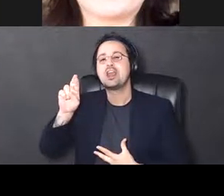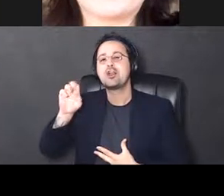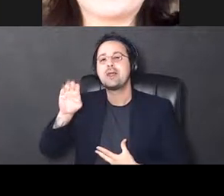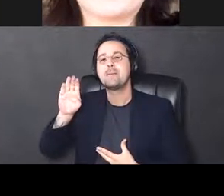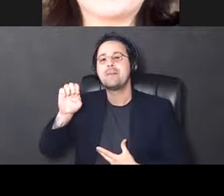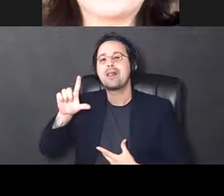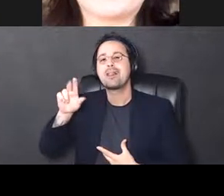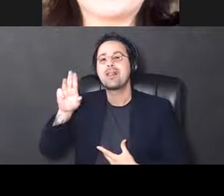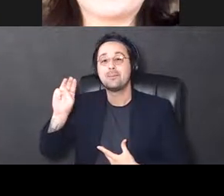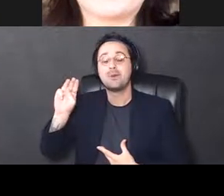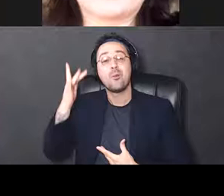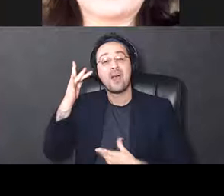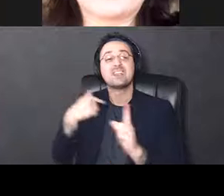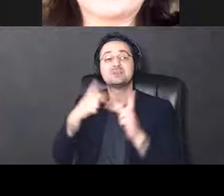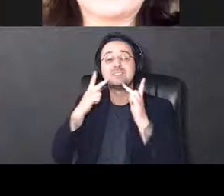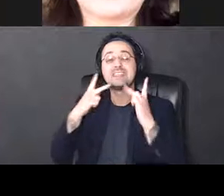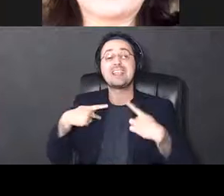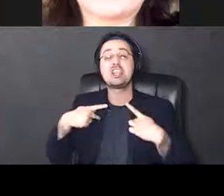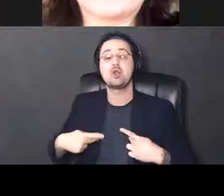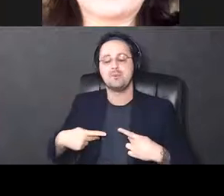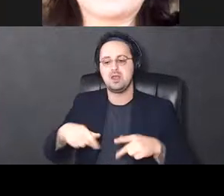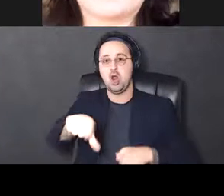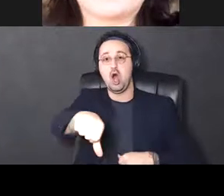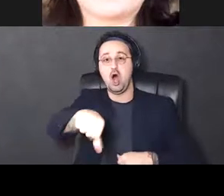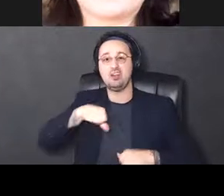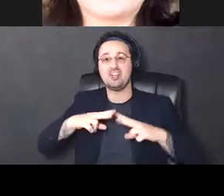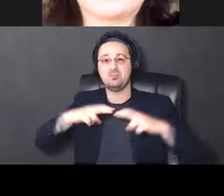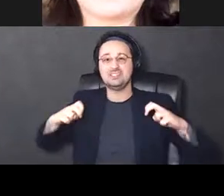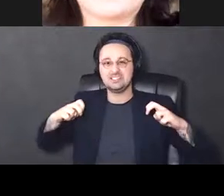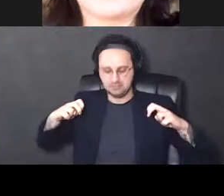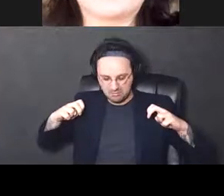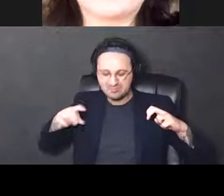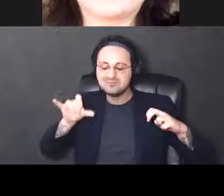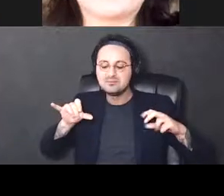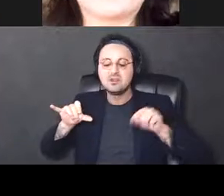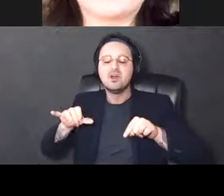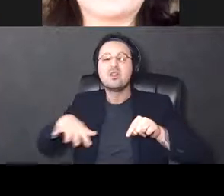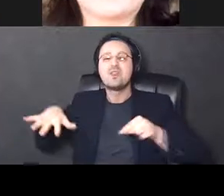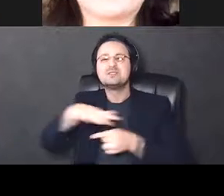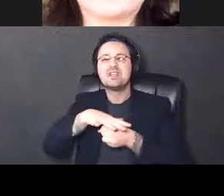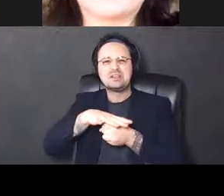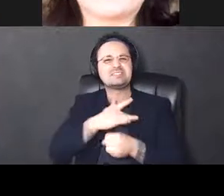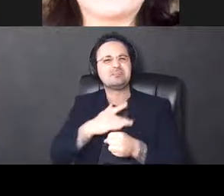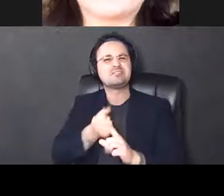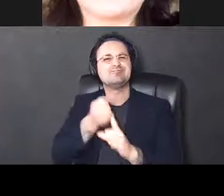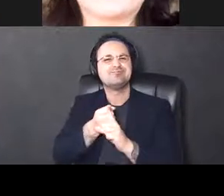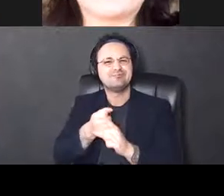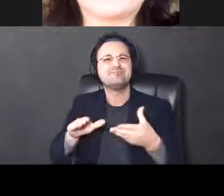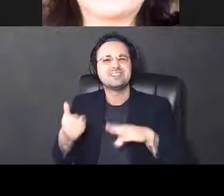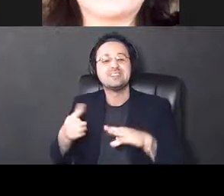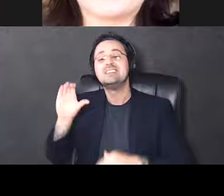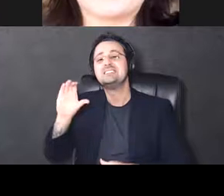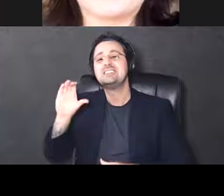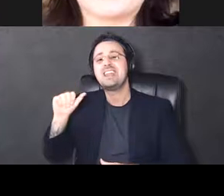human autopsies that these seem to be the areas that have the most amount of cell death. That includes the CA1 pyramidal